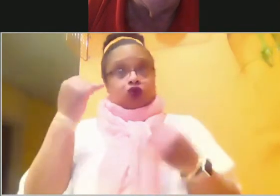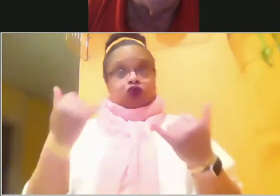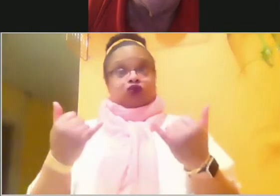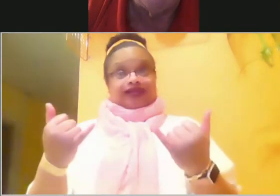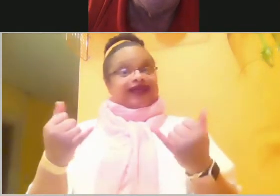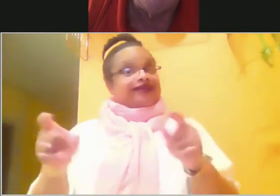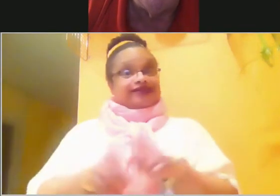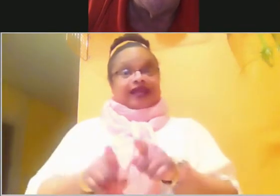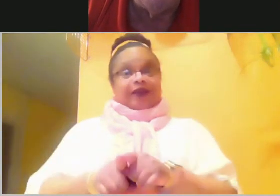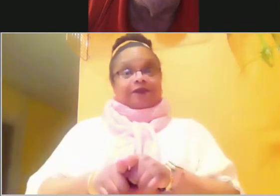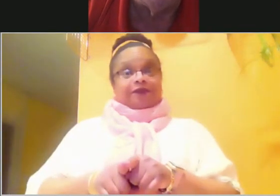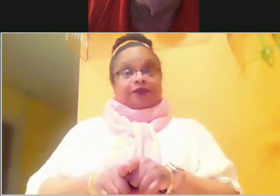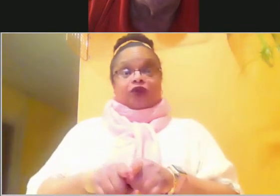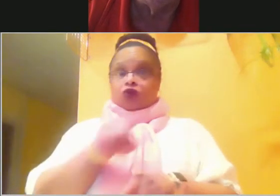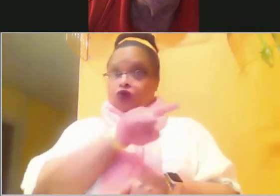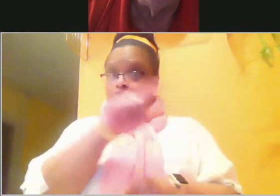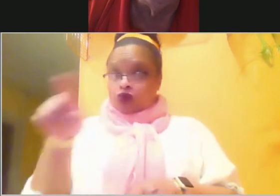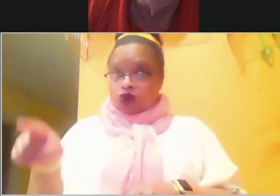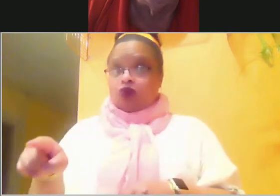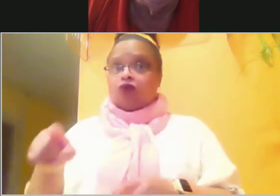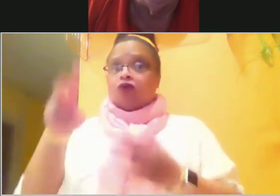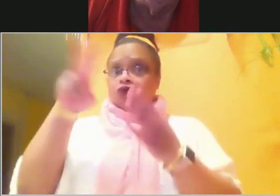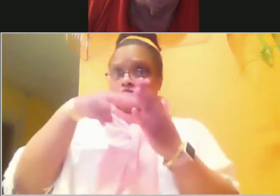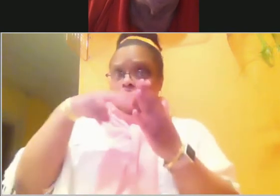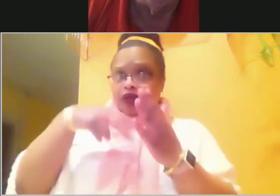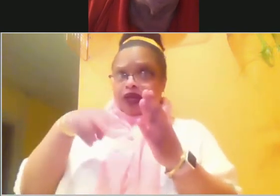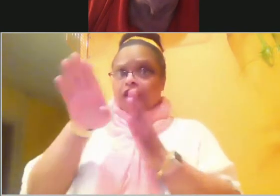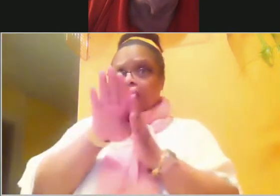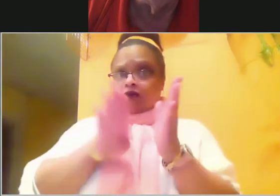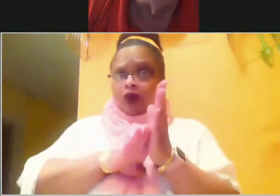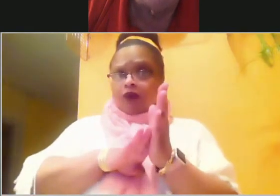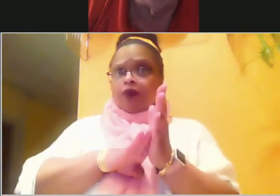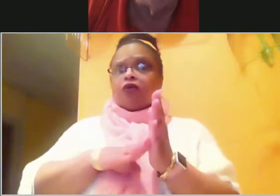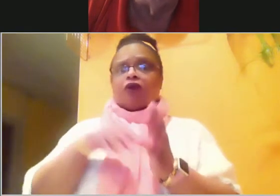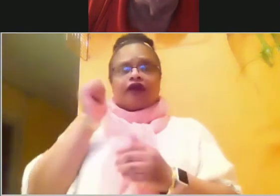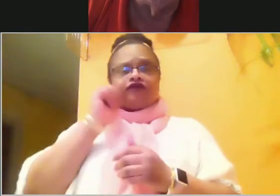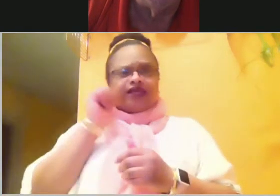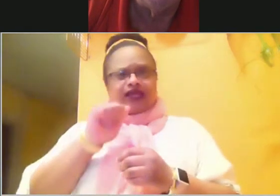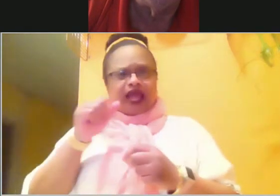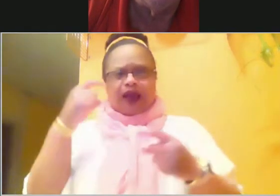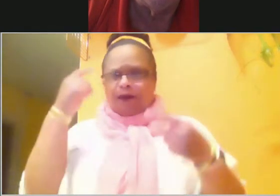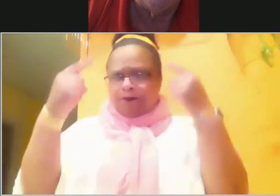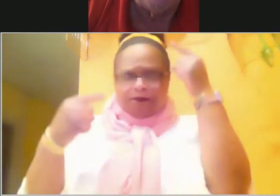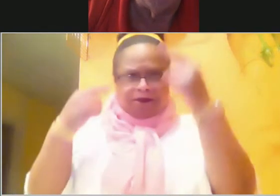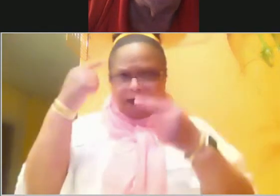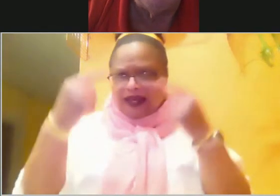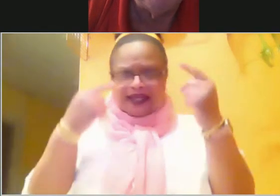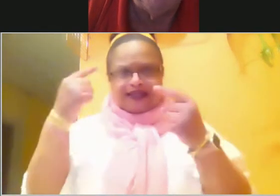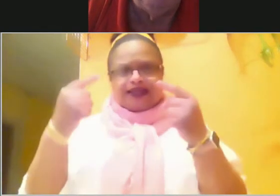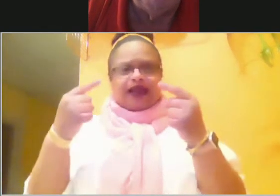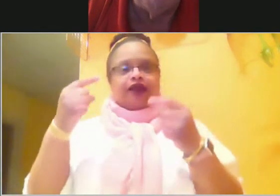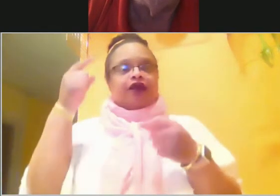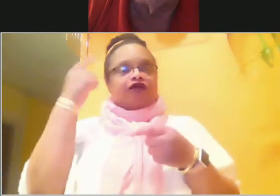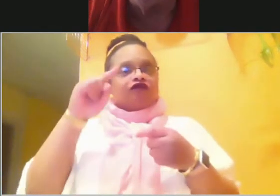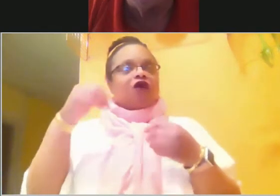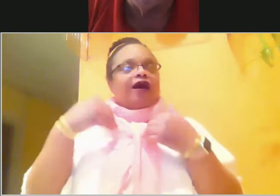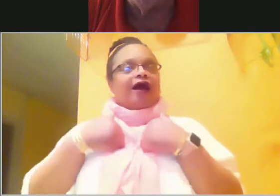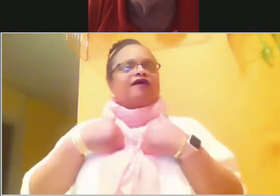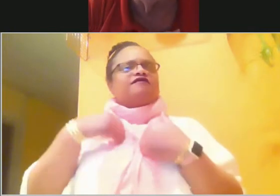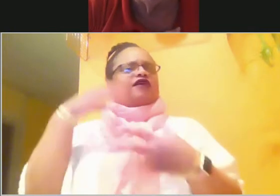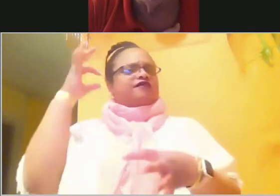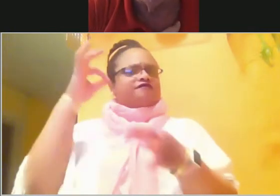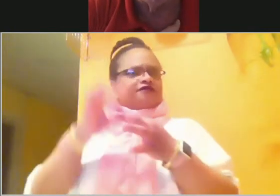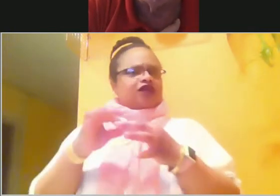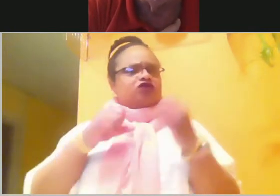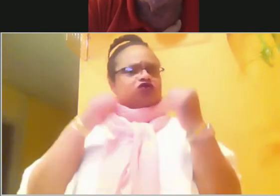Are we doing this? Are we in the word? Are we, are we, uh, having so much faith that God will take care of everything? Are we worrying